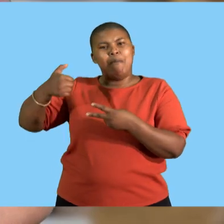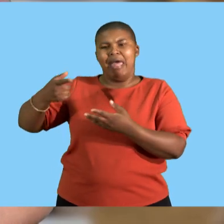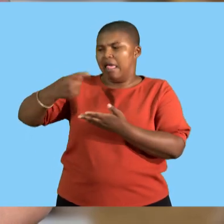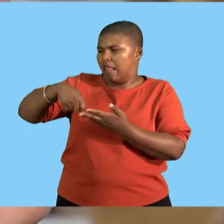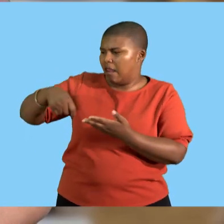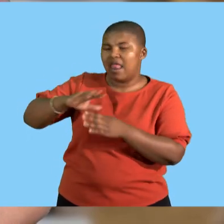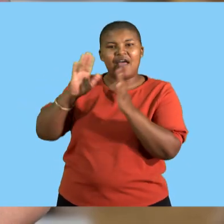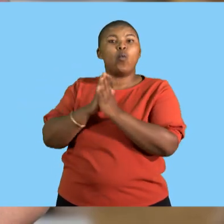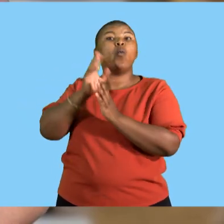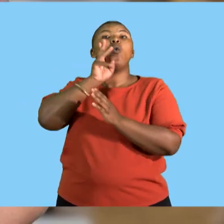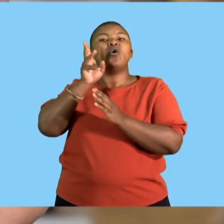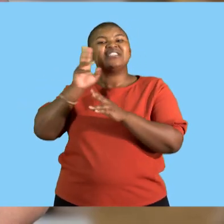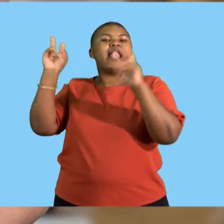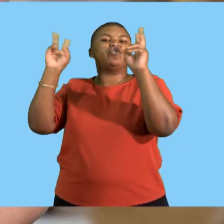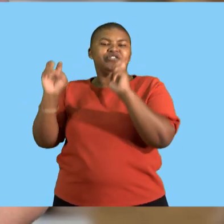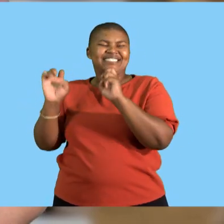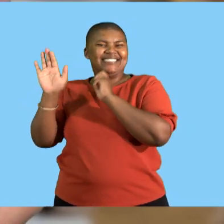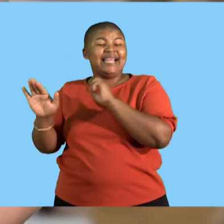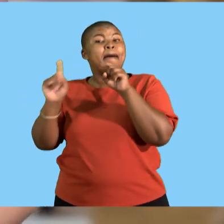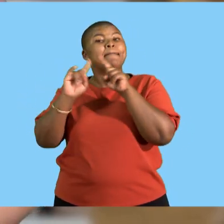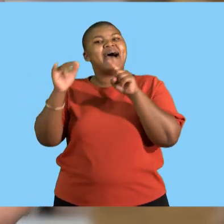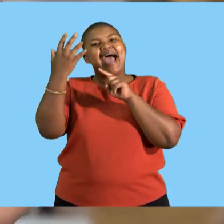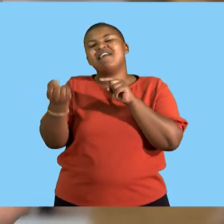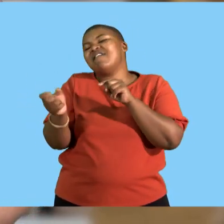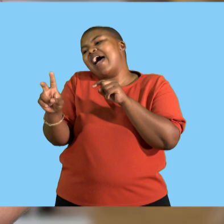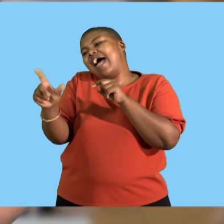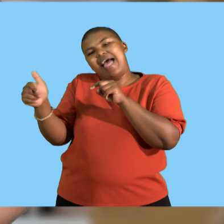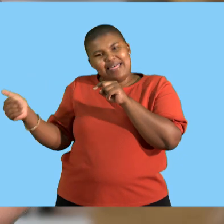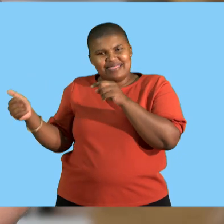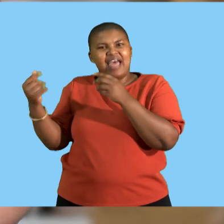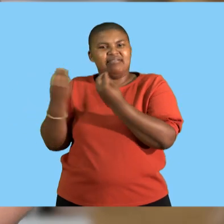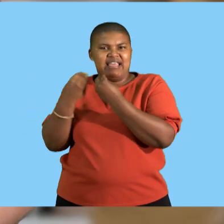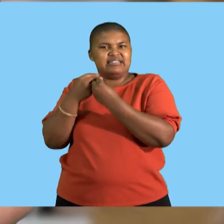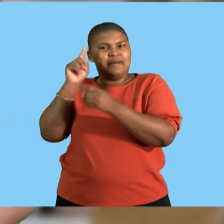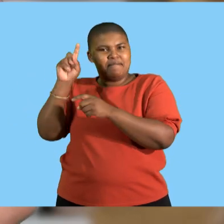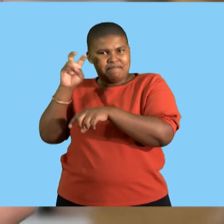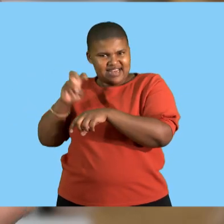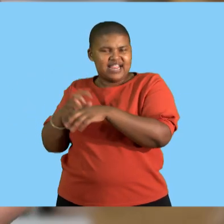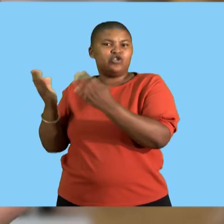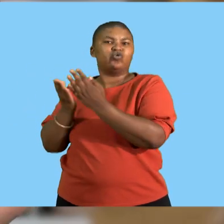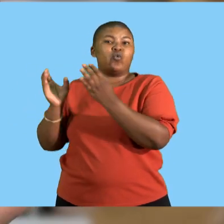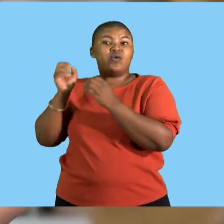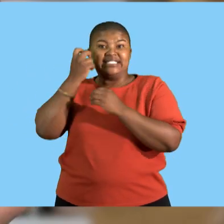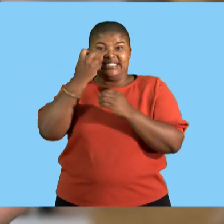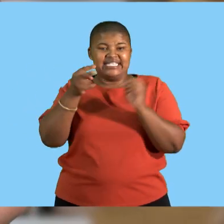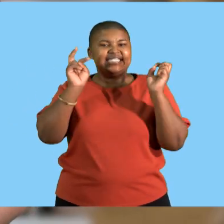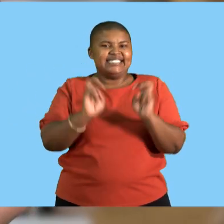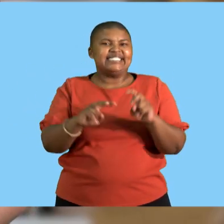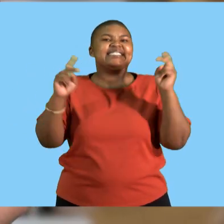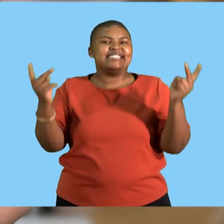water and electricity, but they have got other types of expenses and that is why they've got another